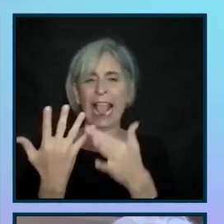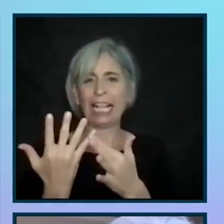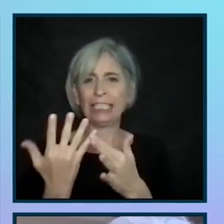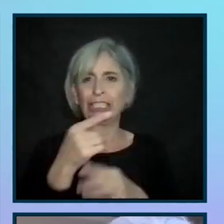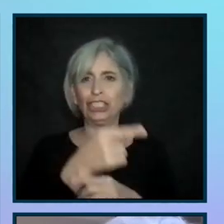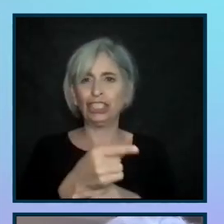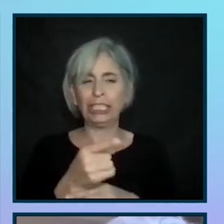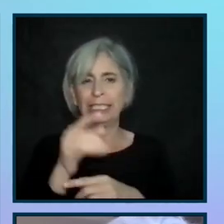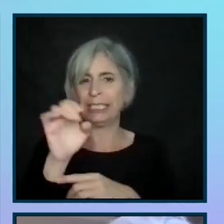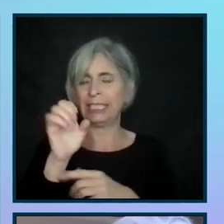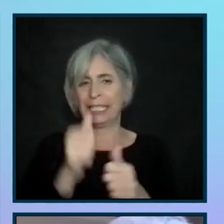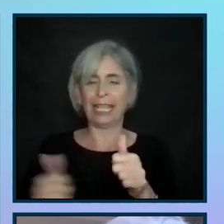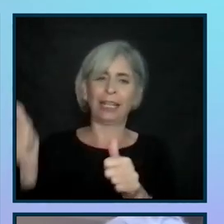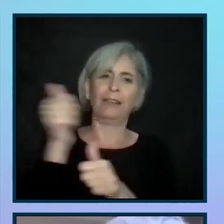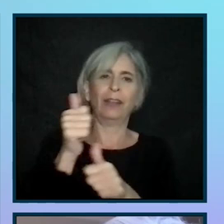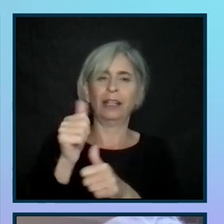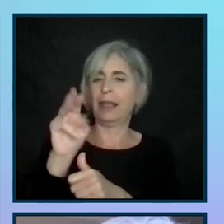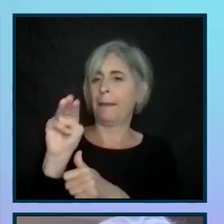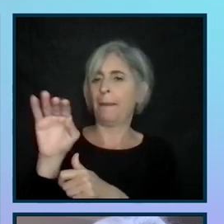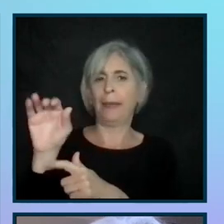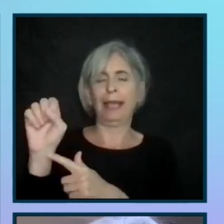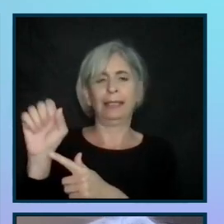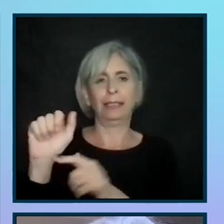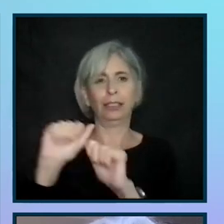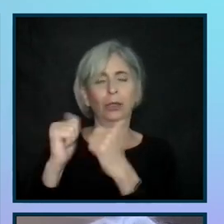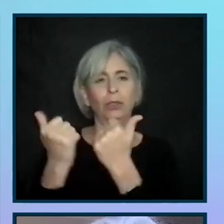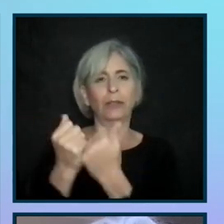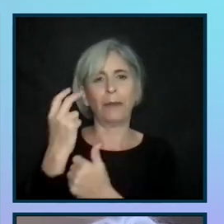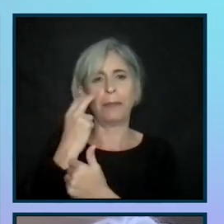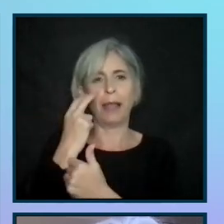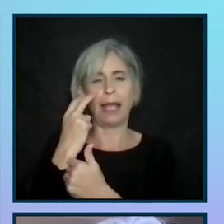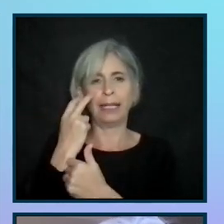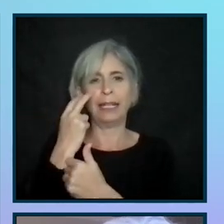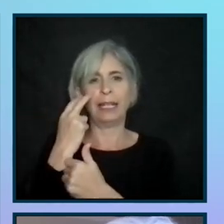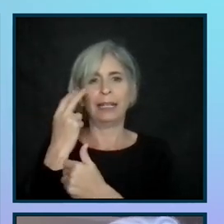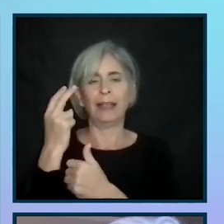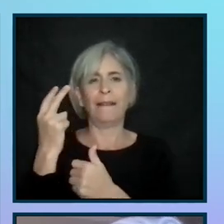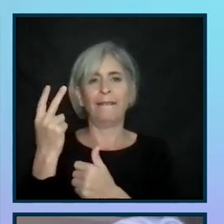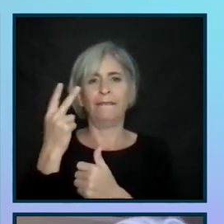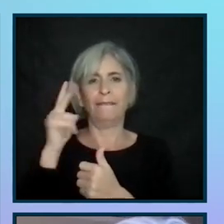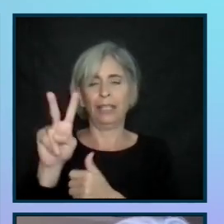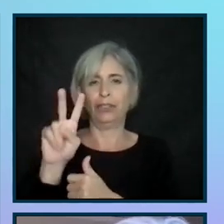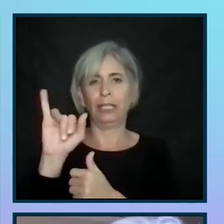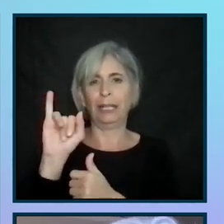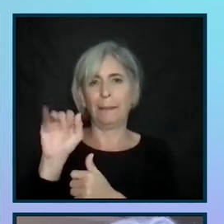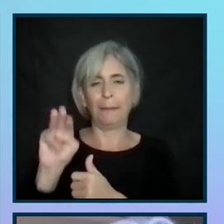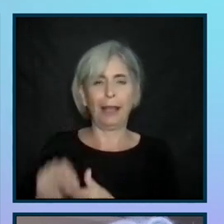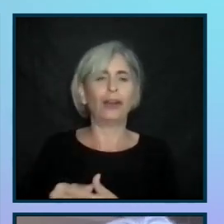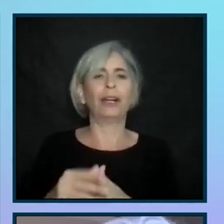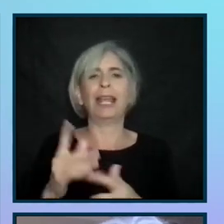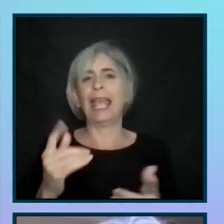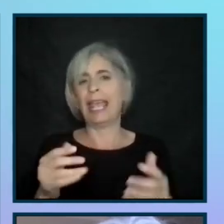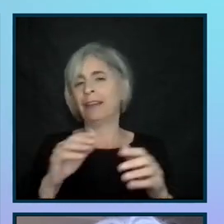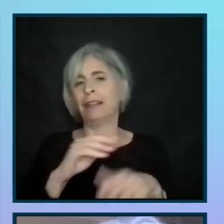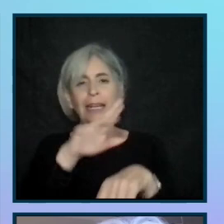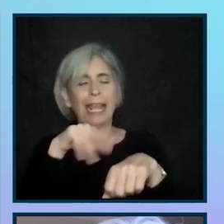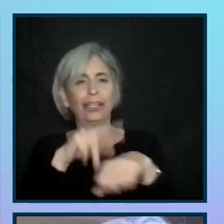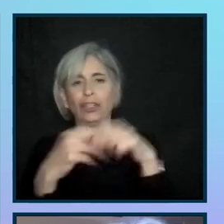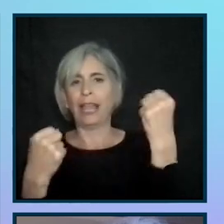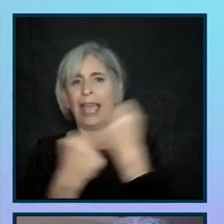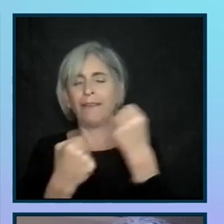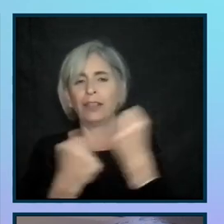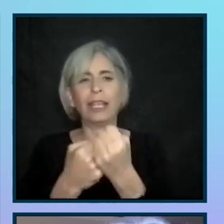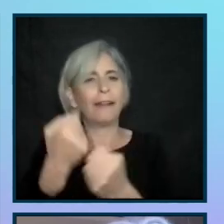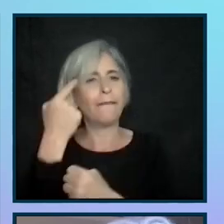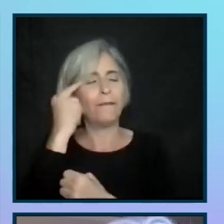is the executive director of the Massachusetts Association for the Blind and Visually Impaired and a national advocate on accessibility